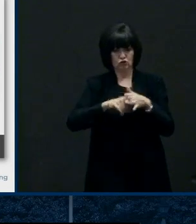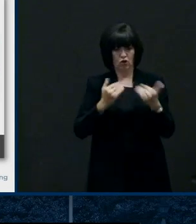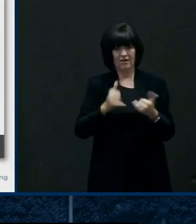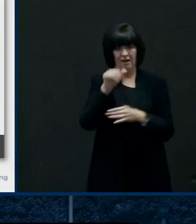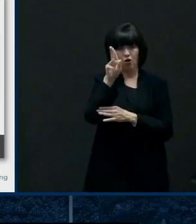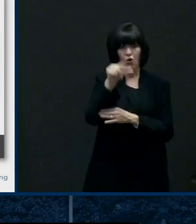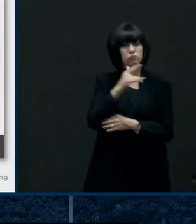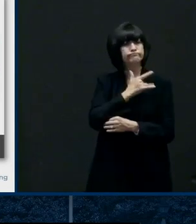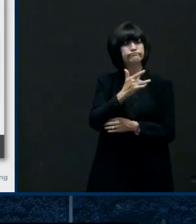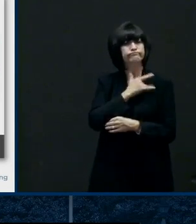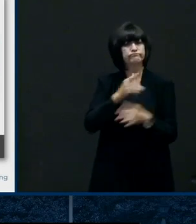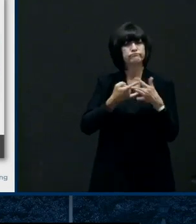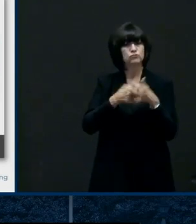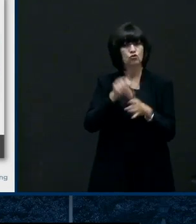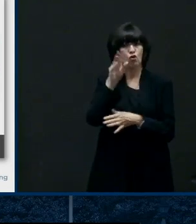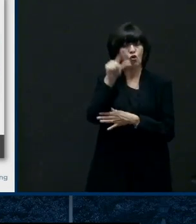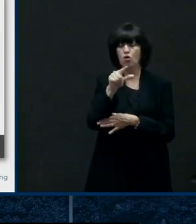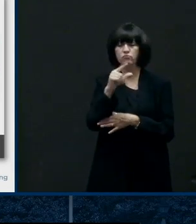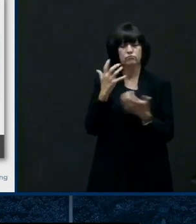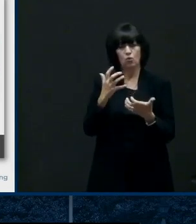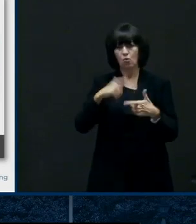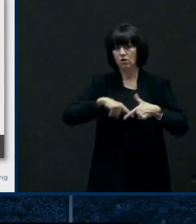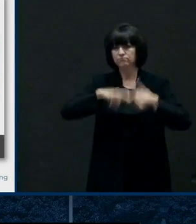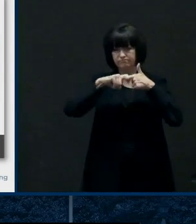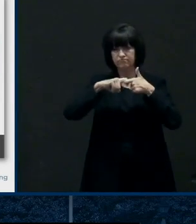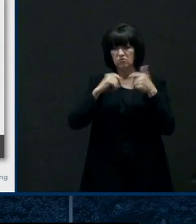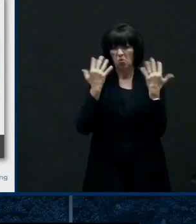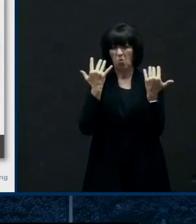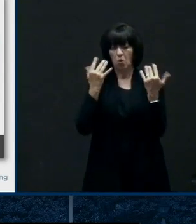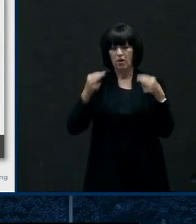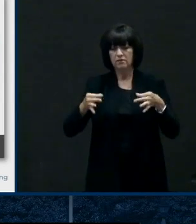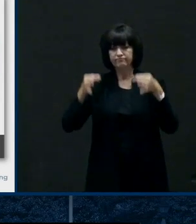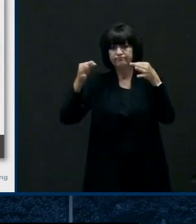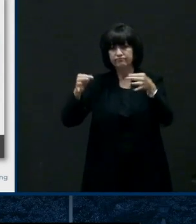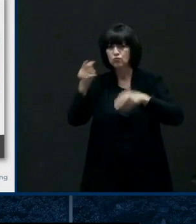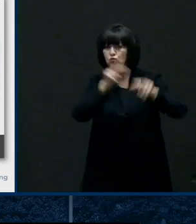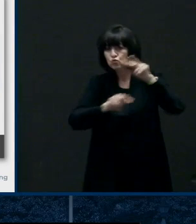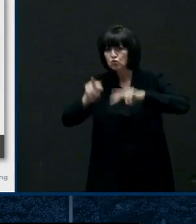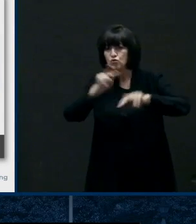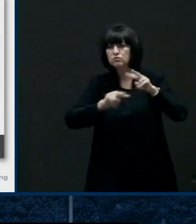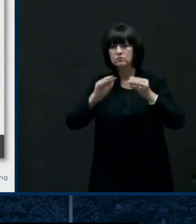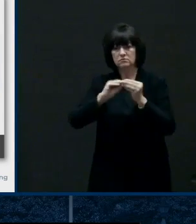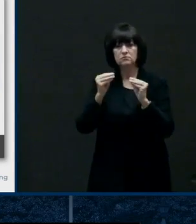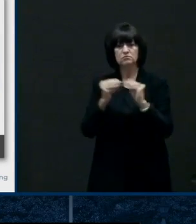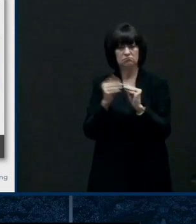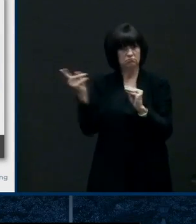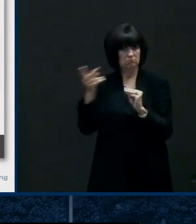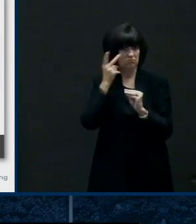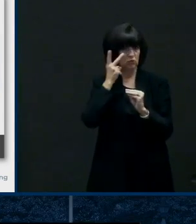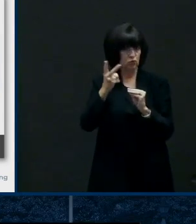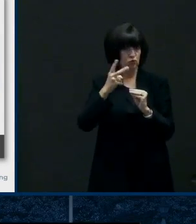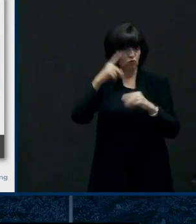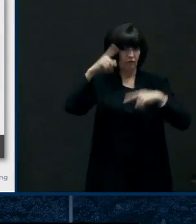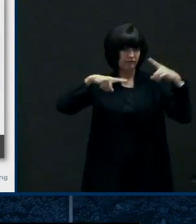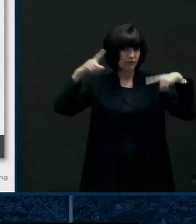and determining what's happening uh on the ground they looked at the various options there and i think